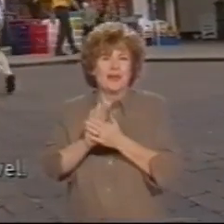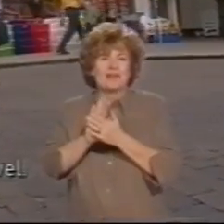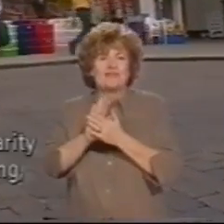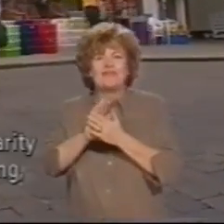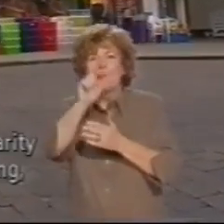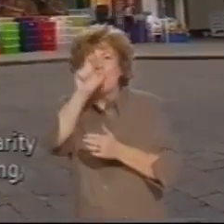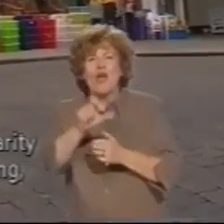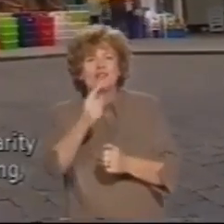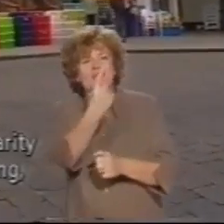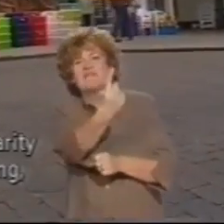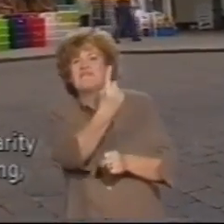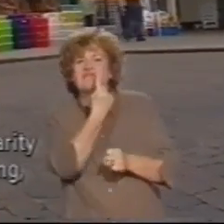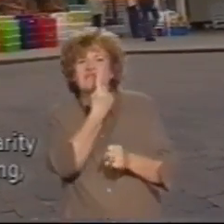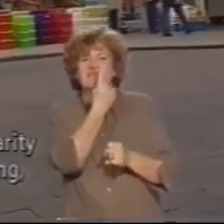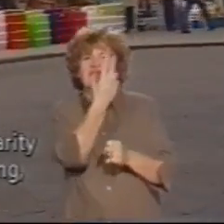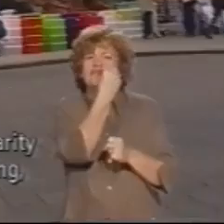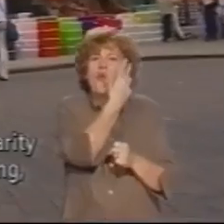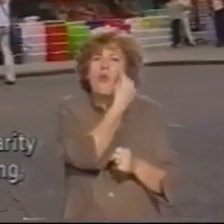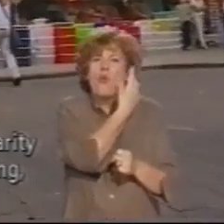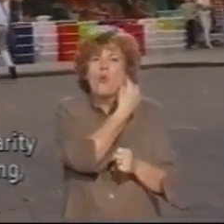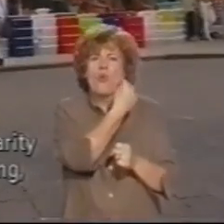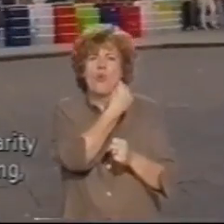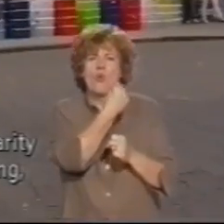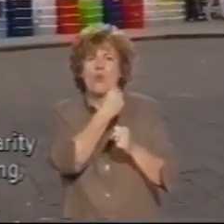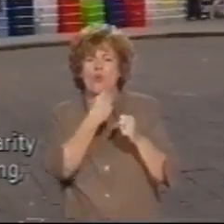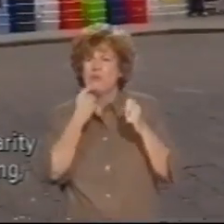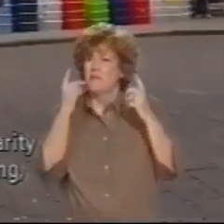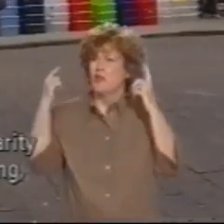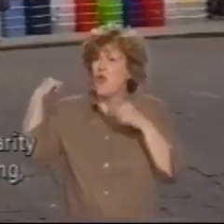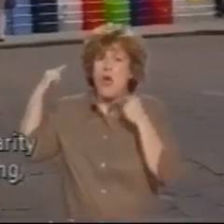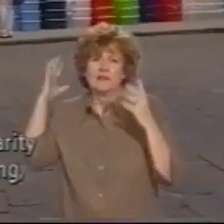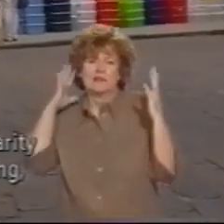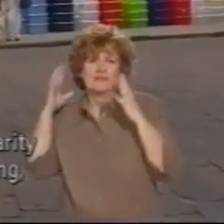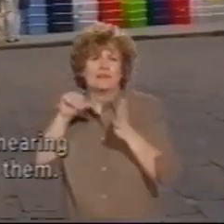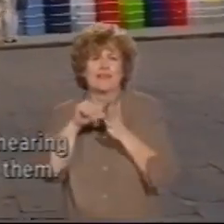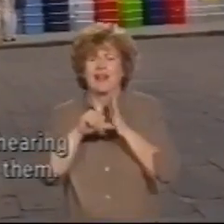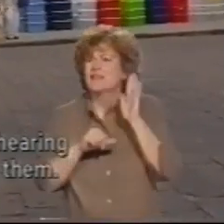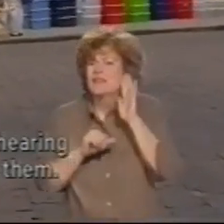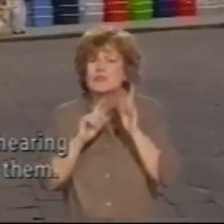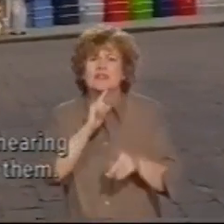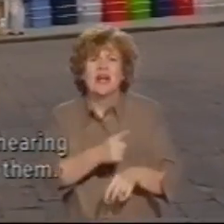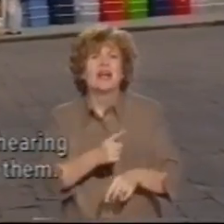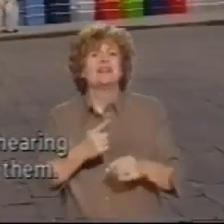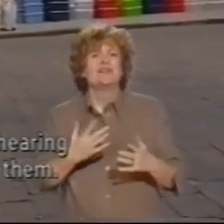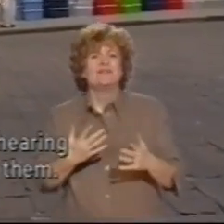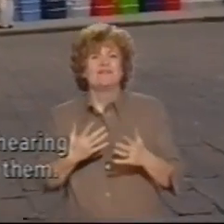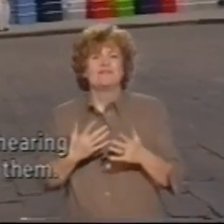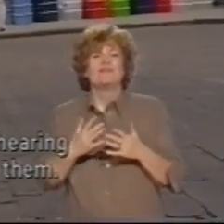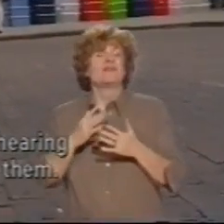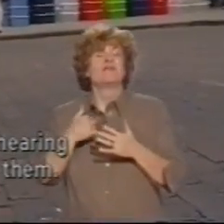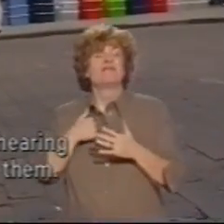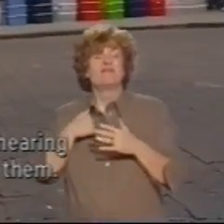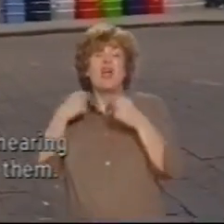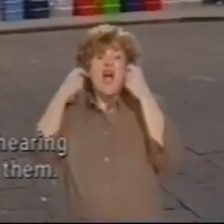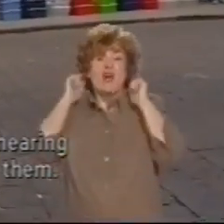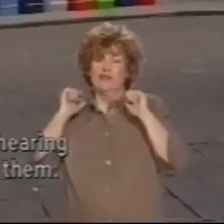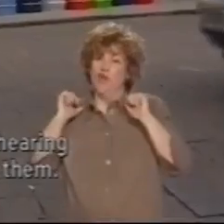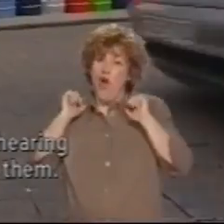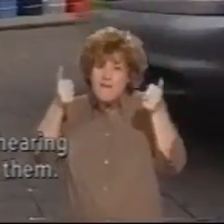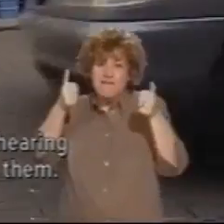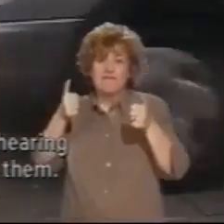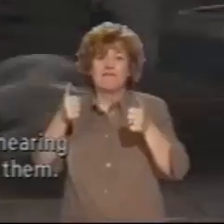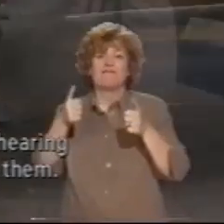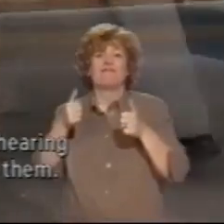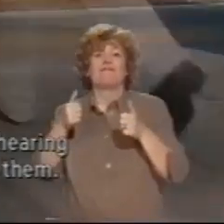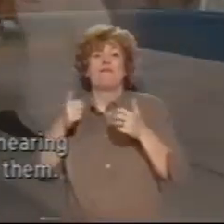level. It doesn't increase the clarity of what a person is saying, so I tend to have either my hearing aids switched off